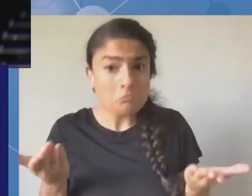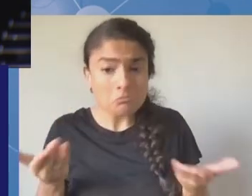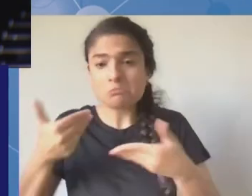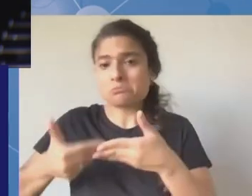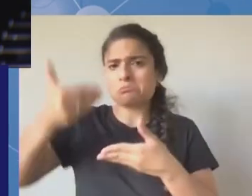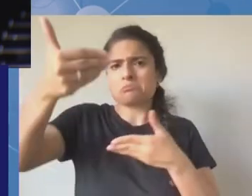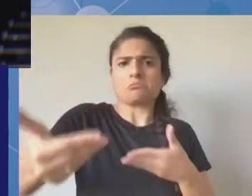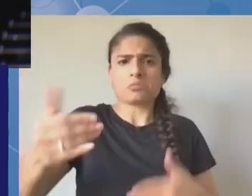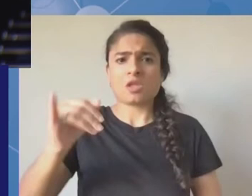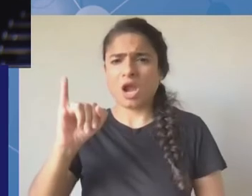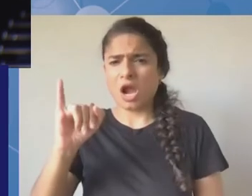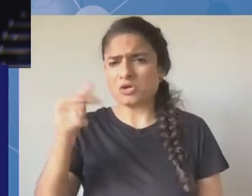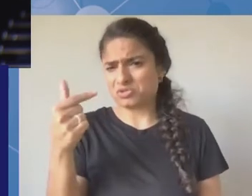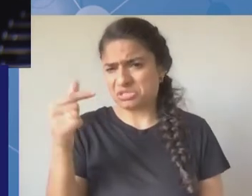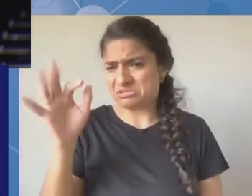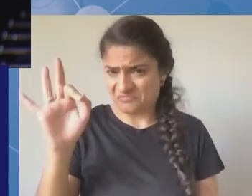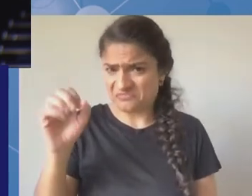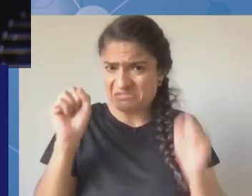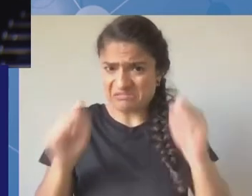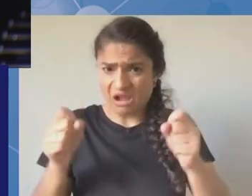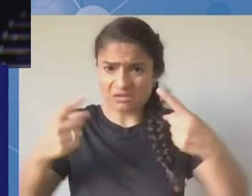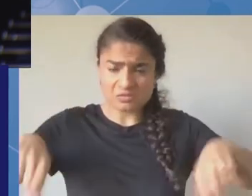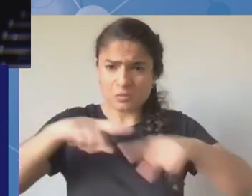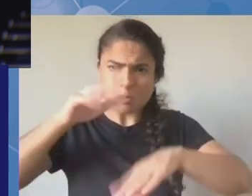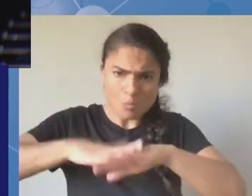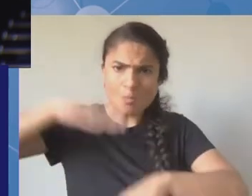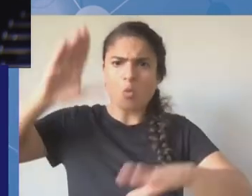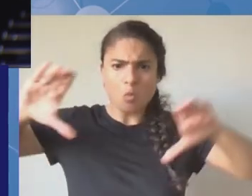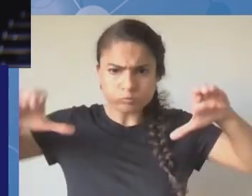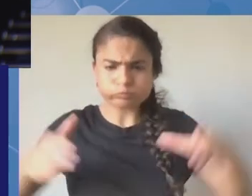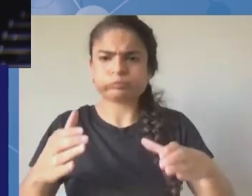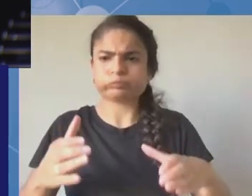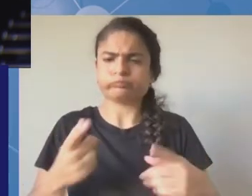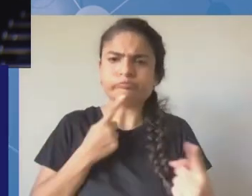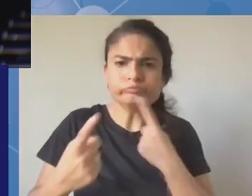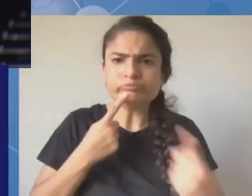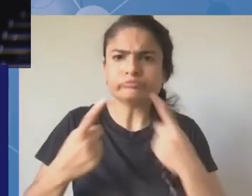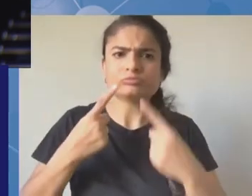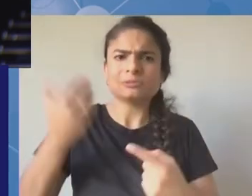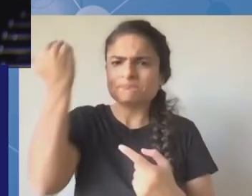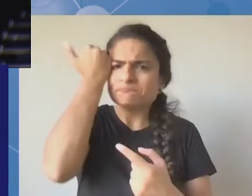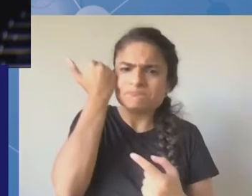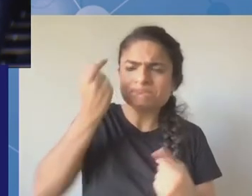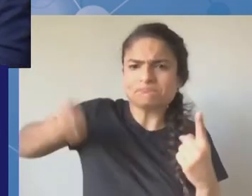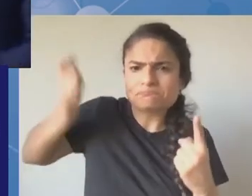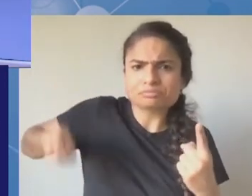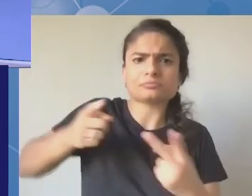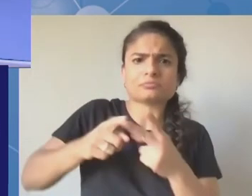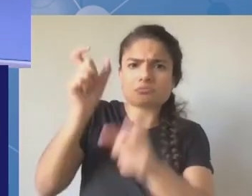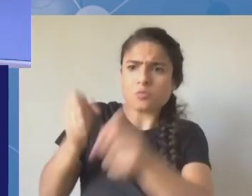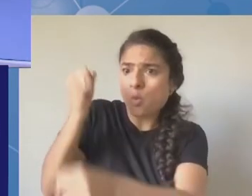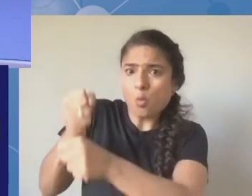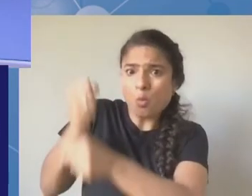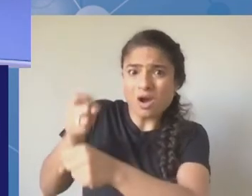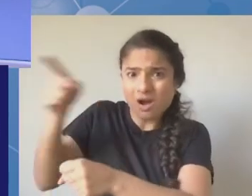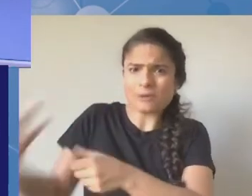and high court and supreme court judges that will be helpful for this discussion thank you uh thank